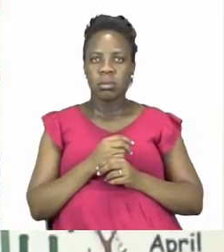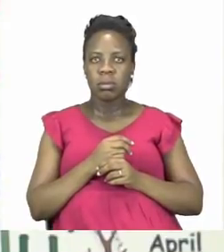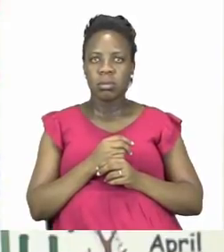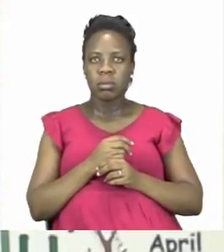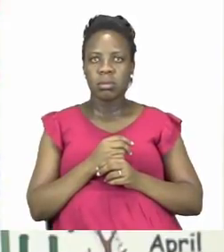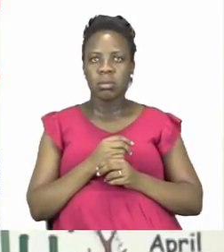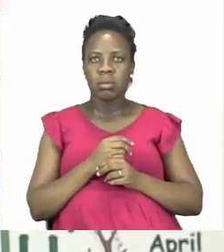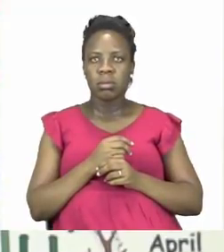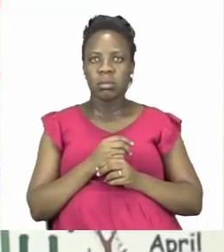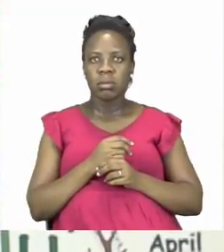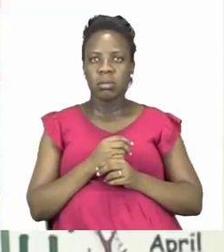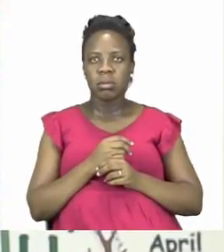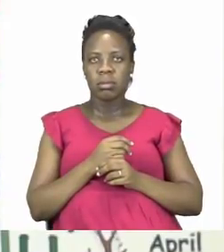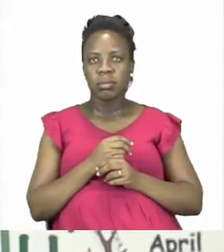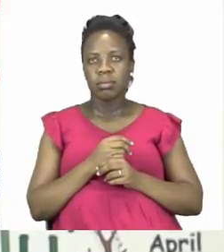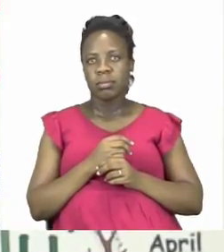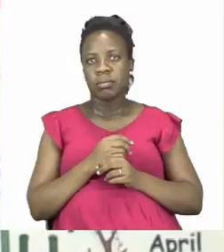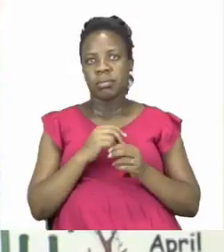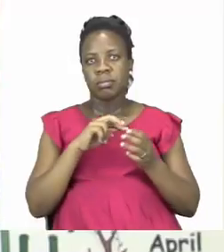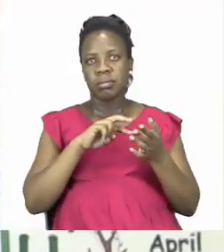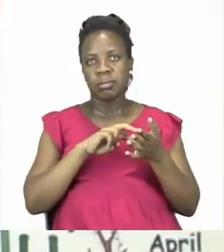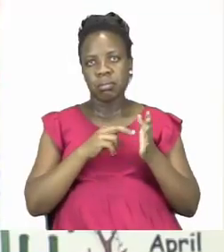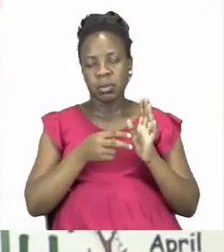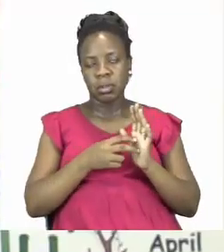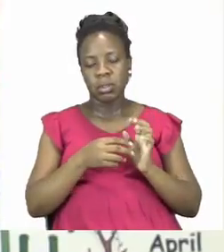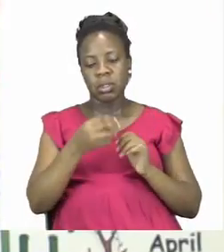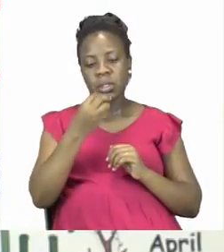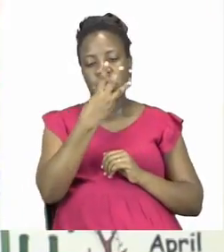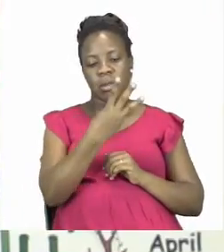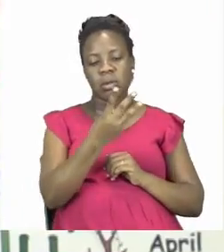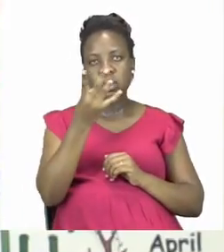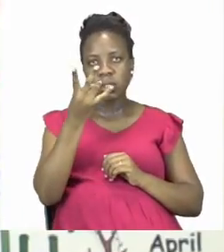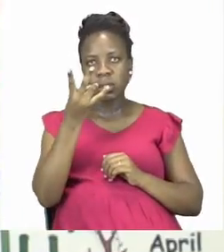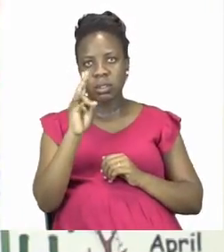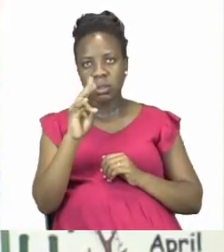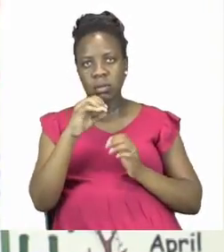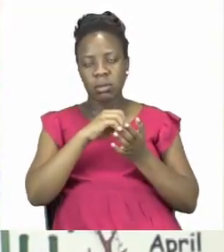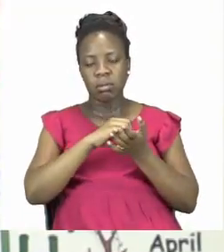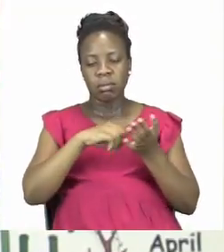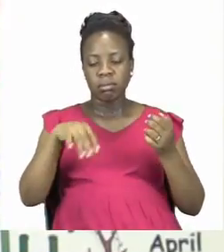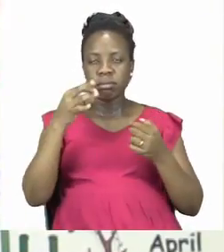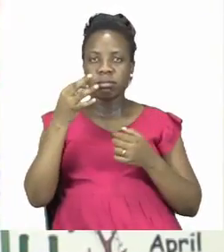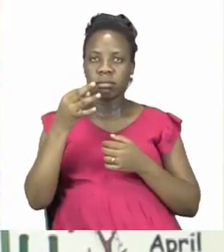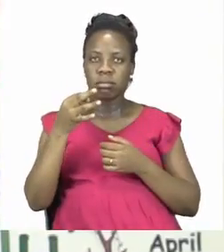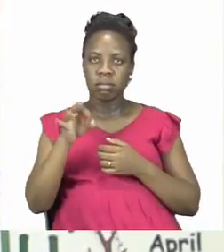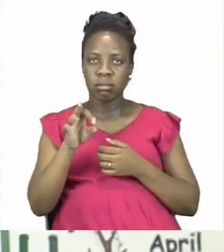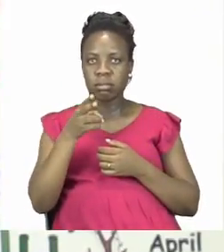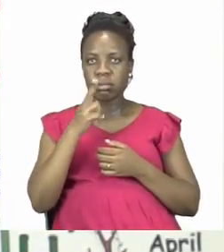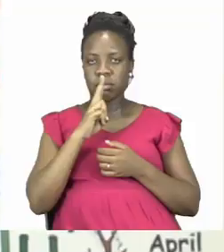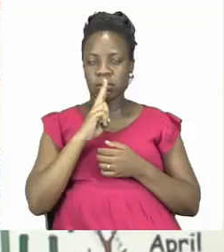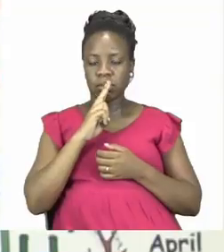0 is equal to 2. And your answer for this sum is 28.